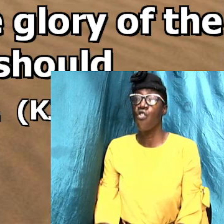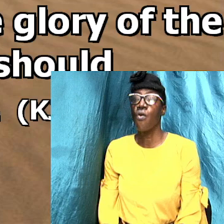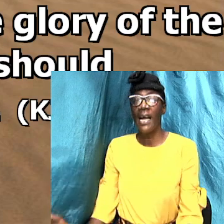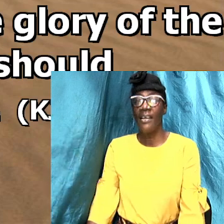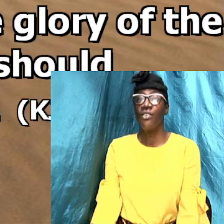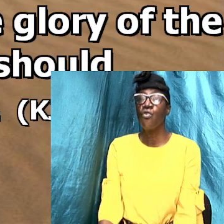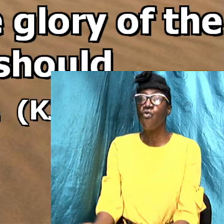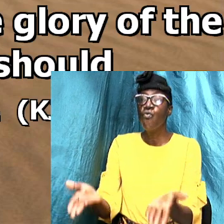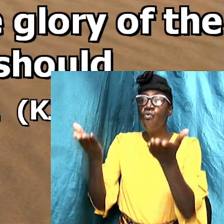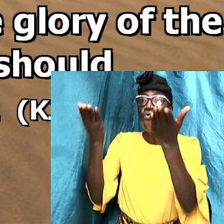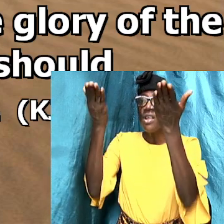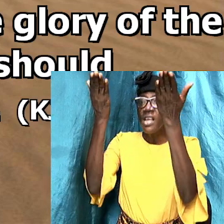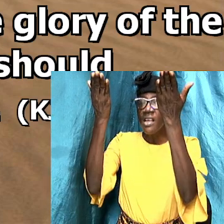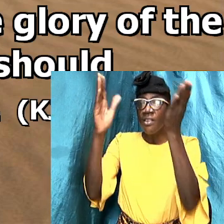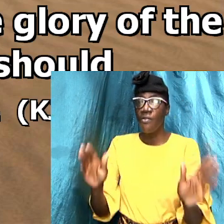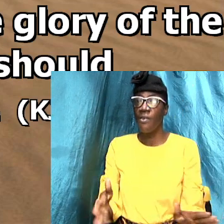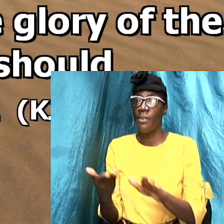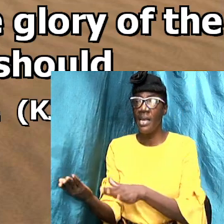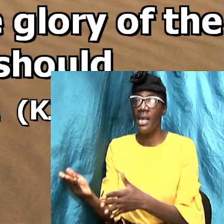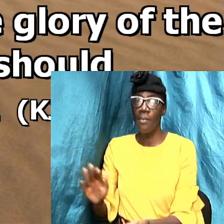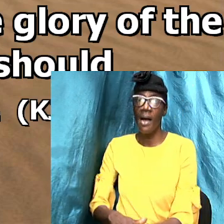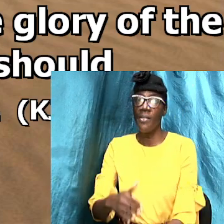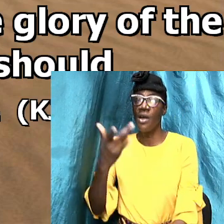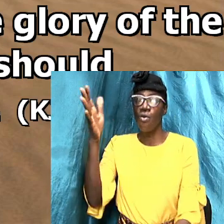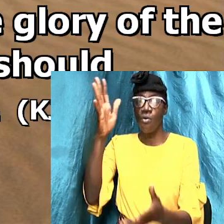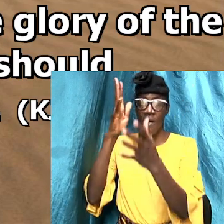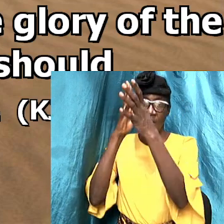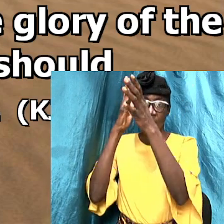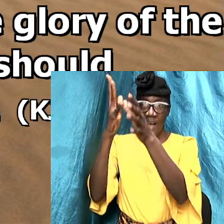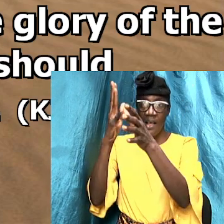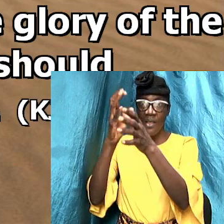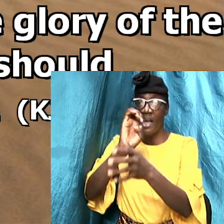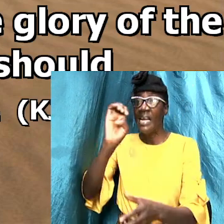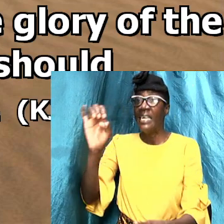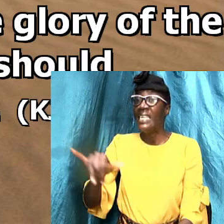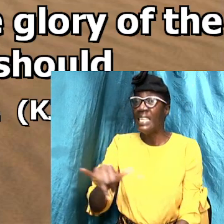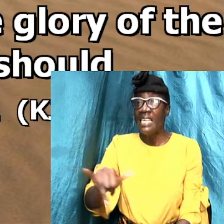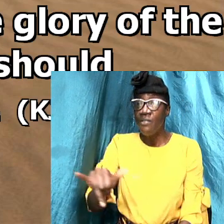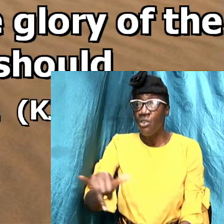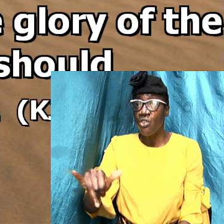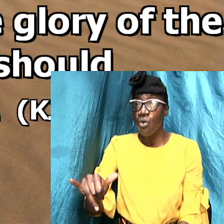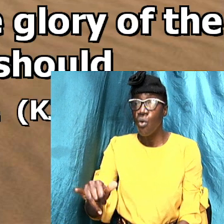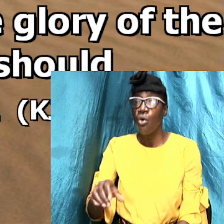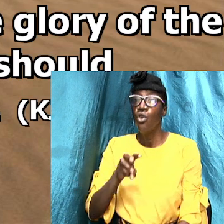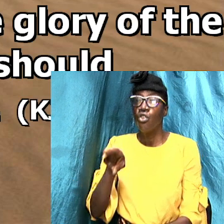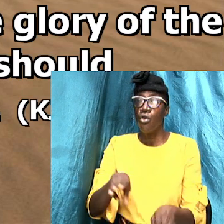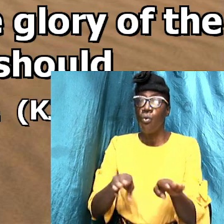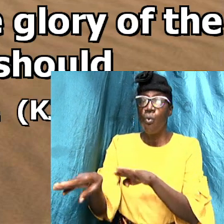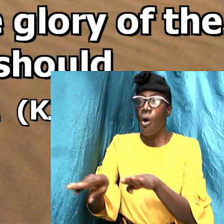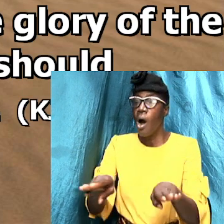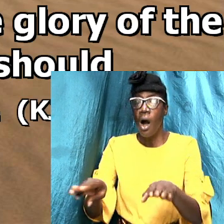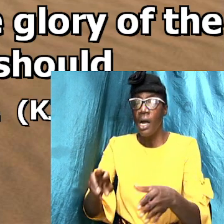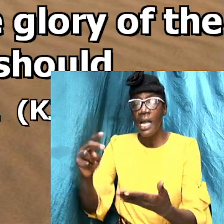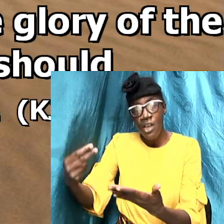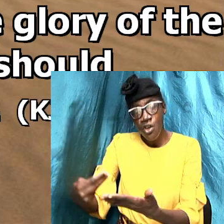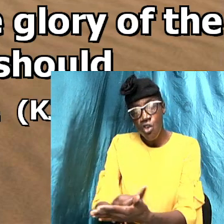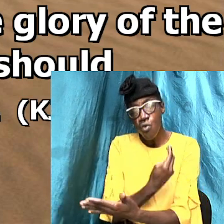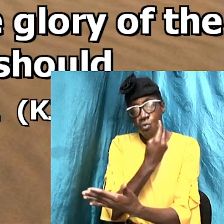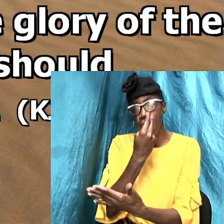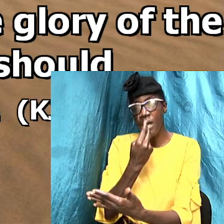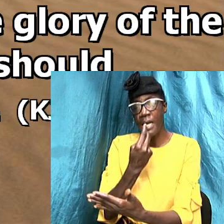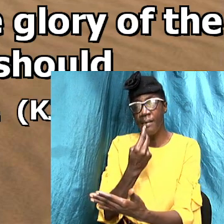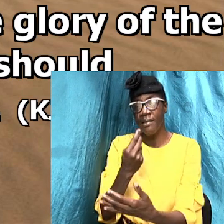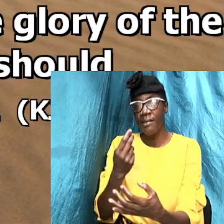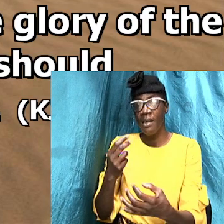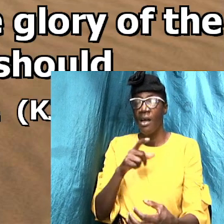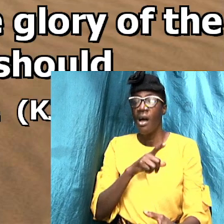raised from the dead by the glory of the father even so we also should walk in the newness